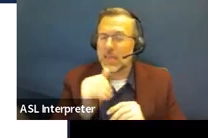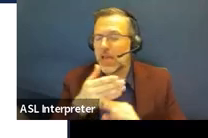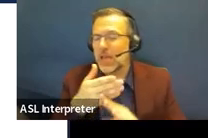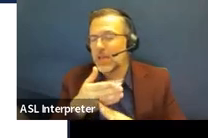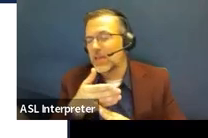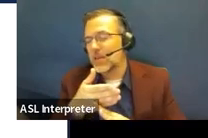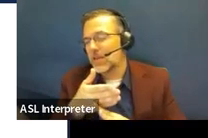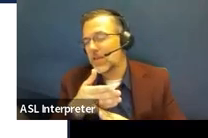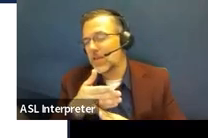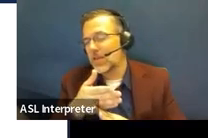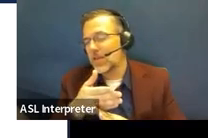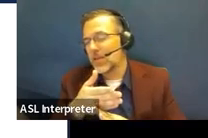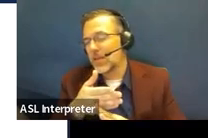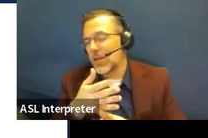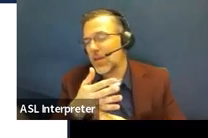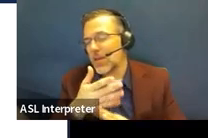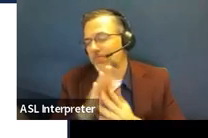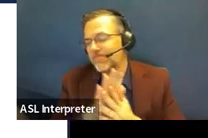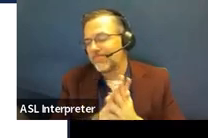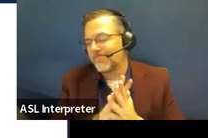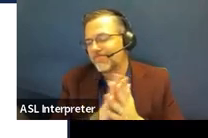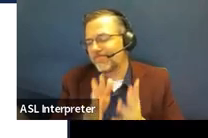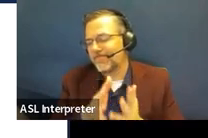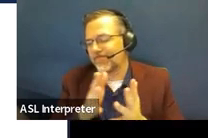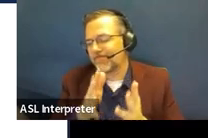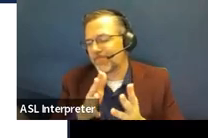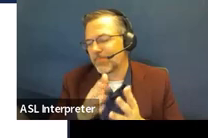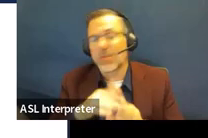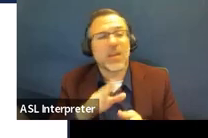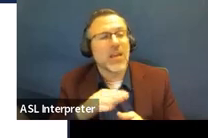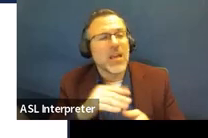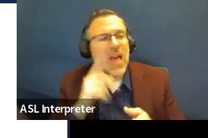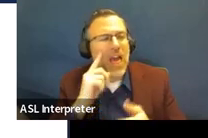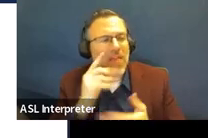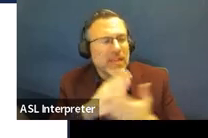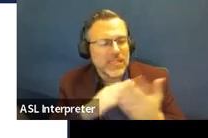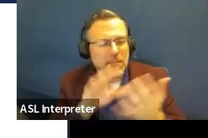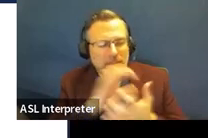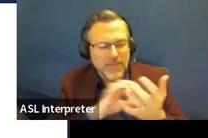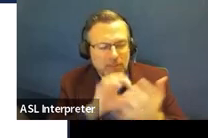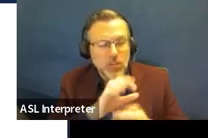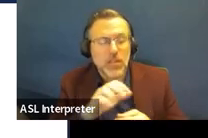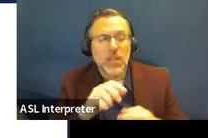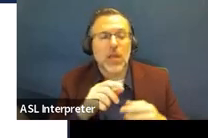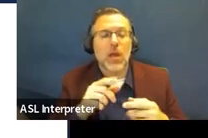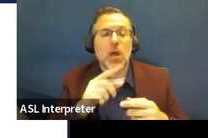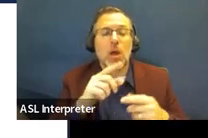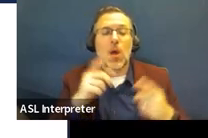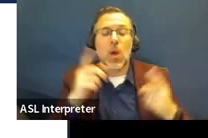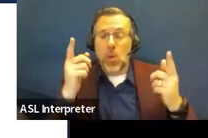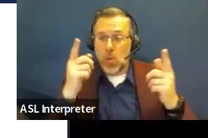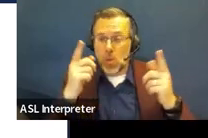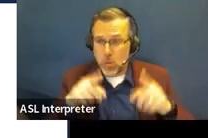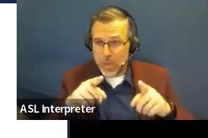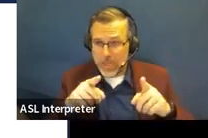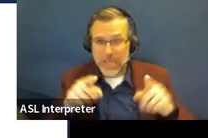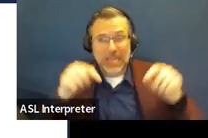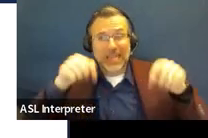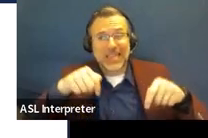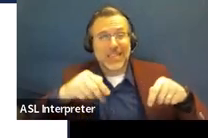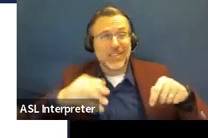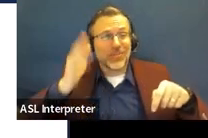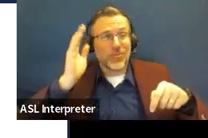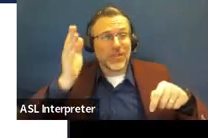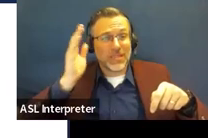I think there is some confusion because when this kind of presentation comes out, it